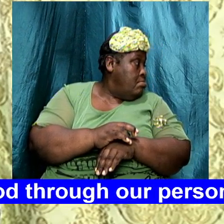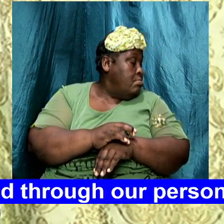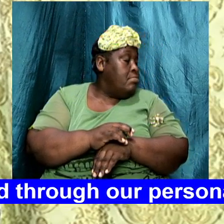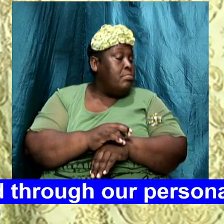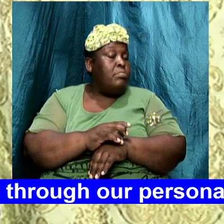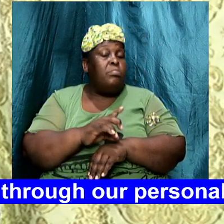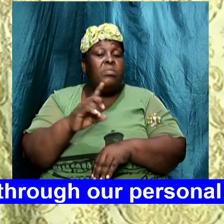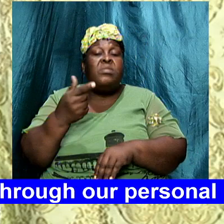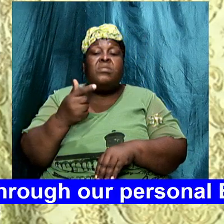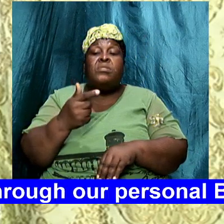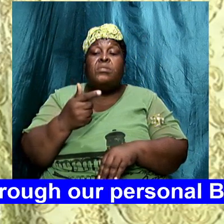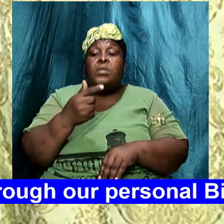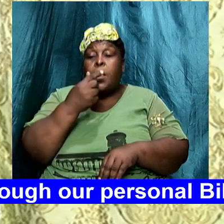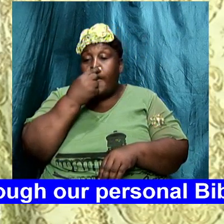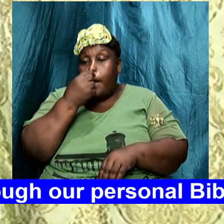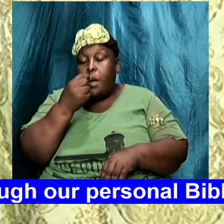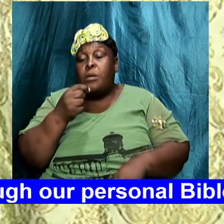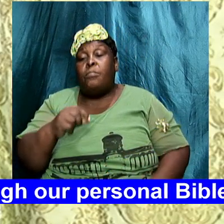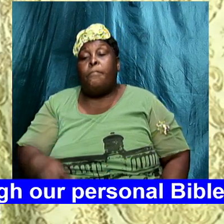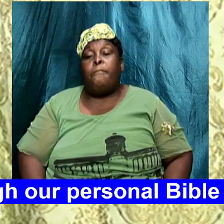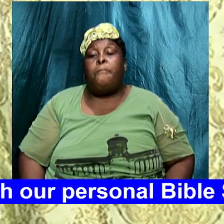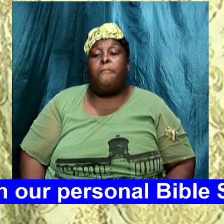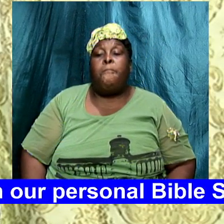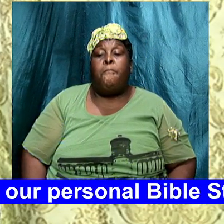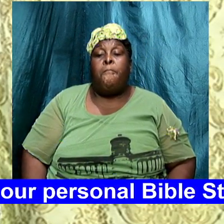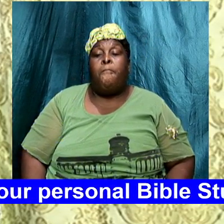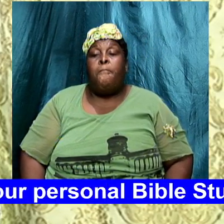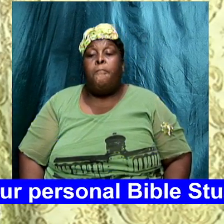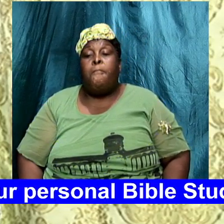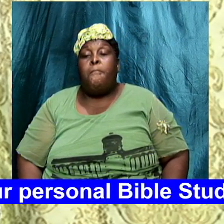verse 24 to 30